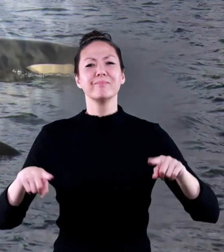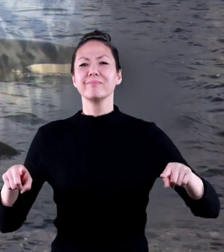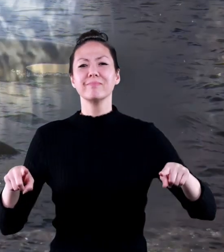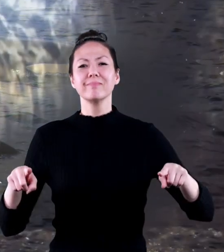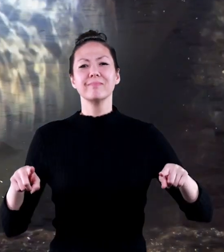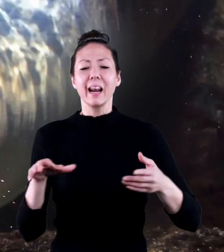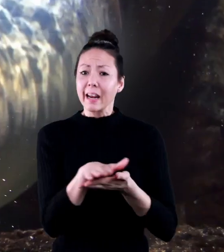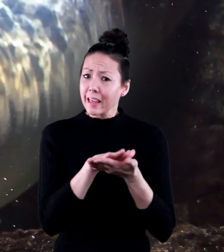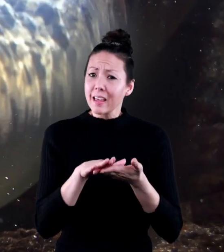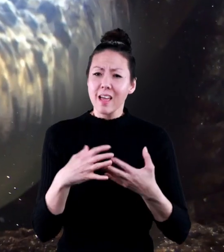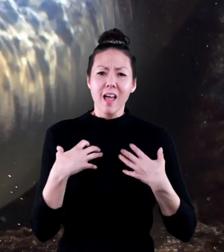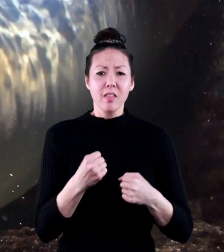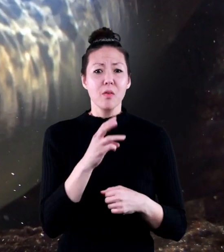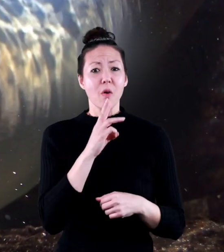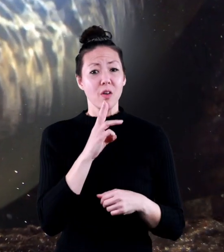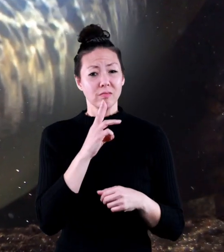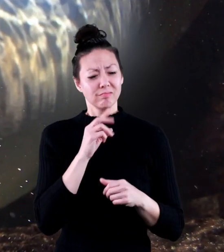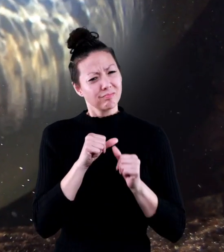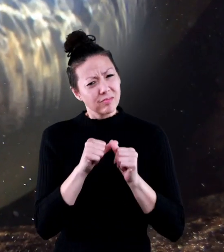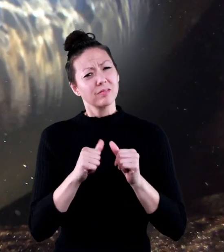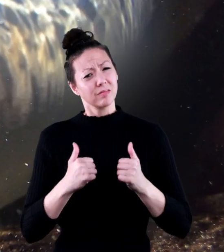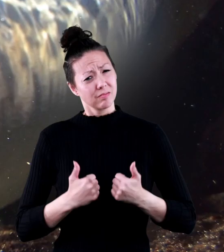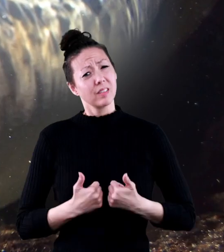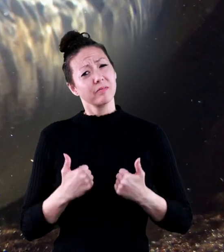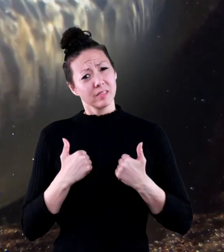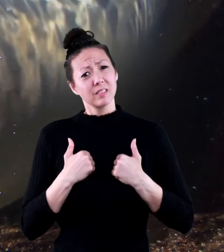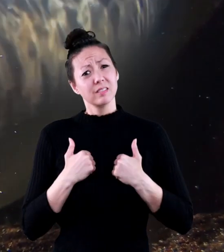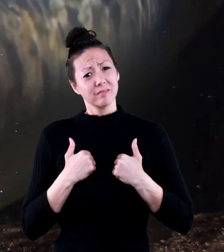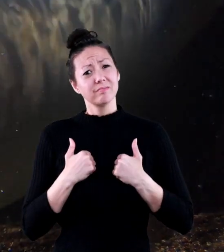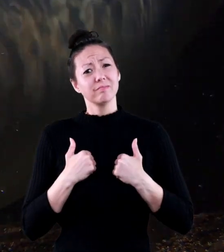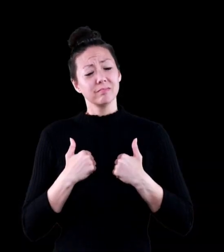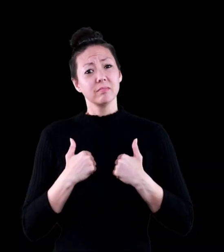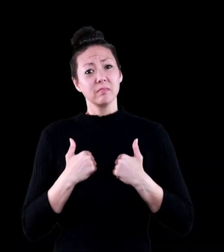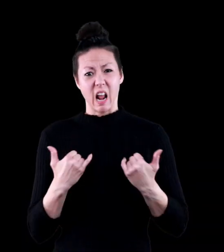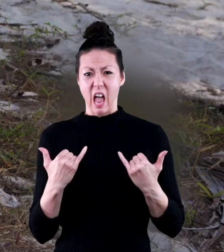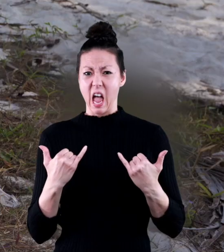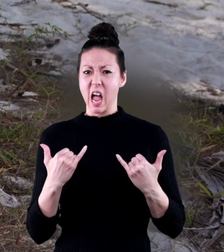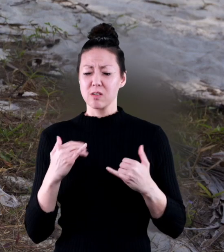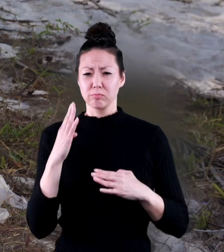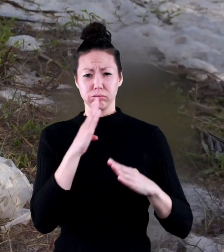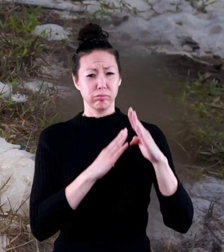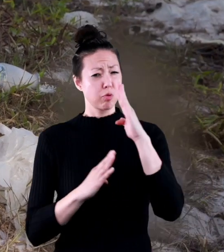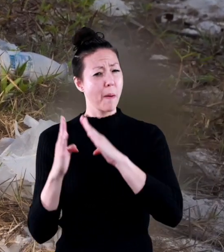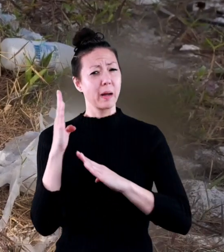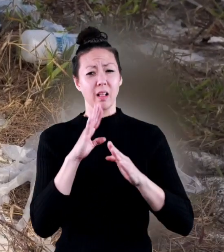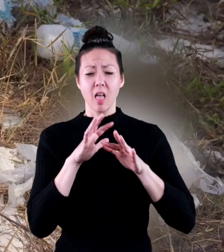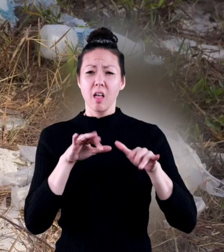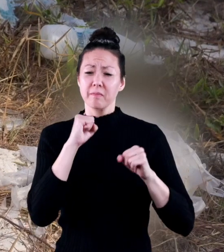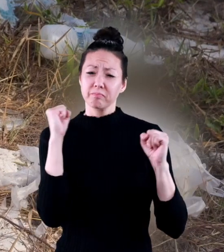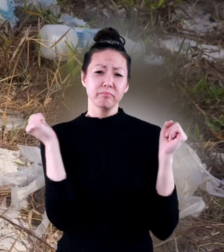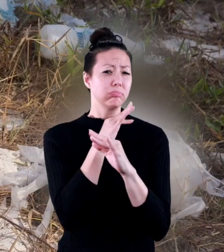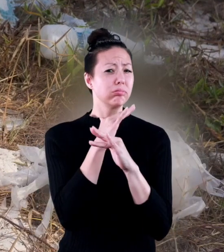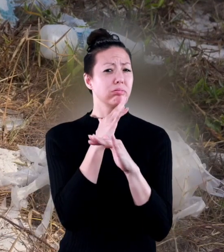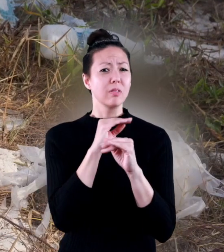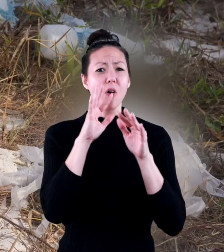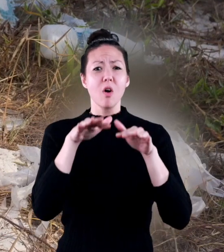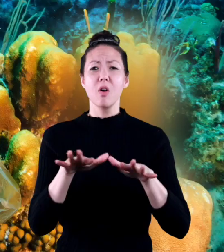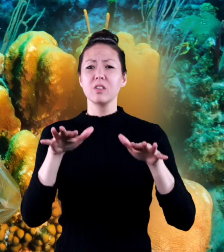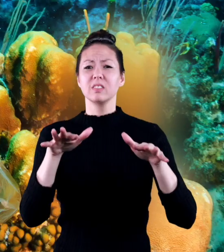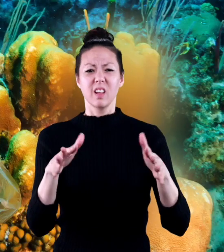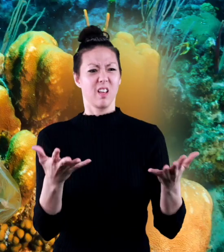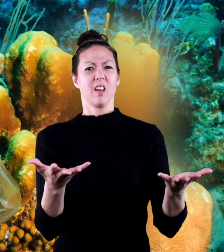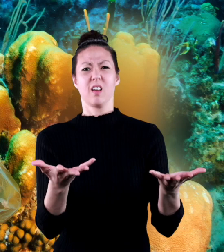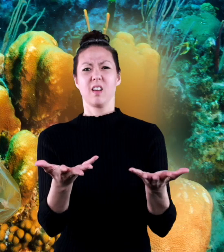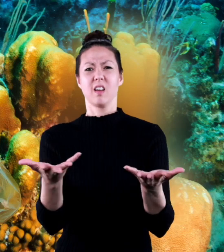require clean and healthy waters of the ocean to live. But the oceans are in trouble. These